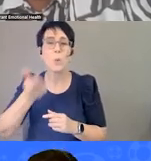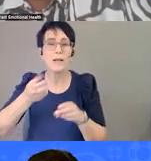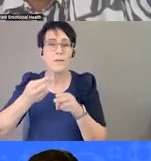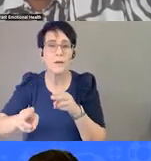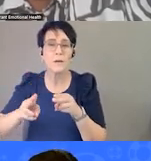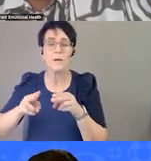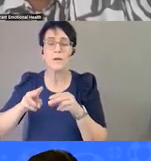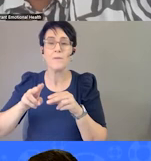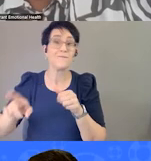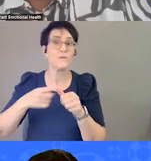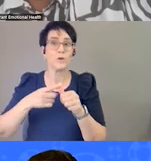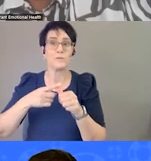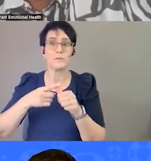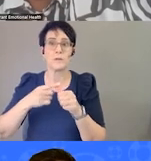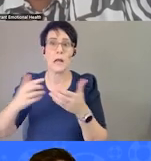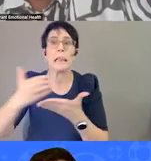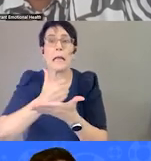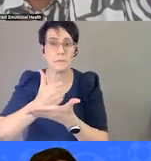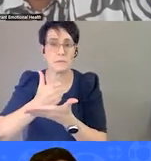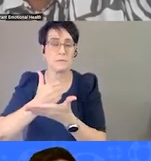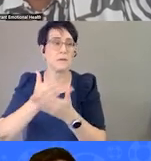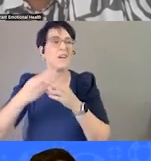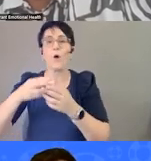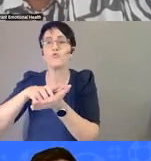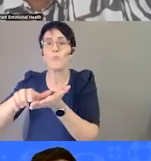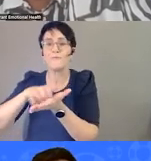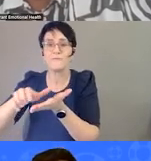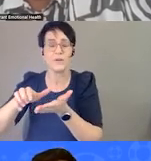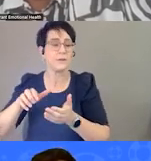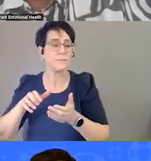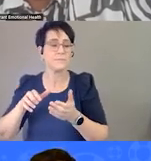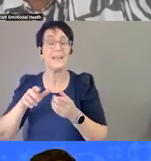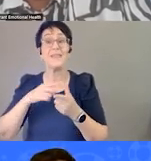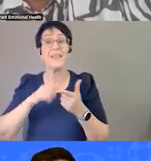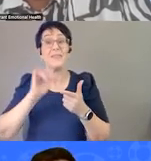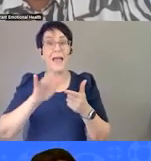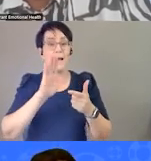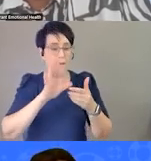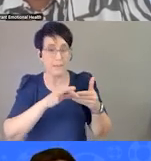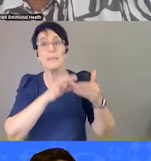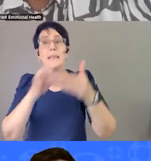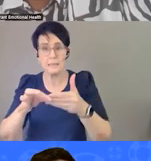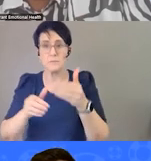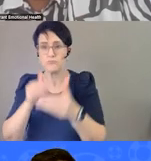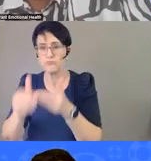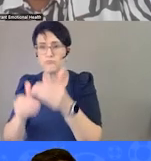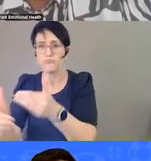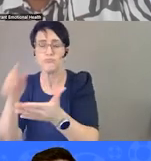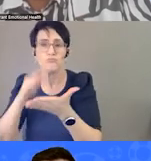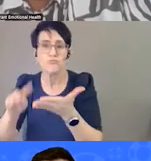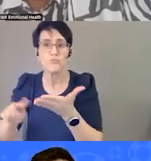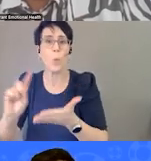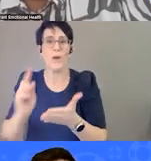that you just, you know, rough looking at your data, and that can lead you down pathways to investigate further.